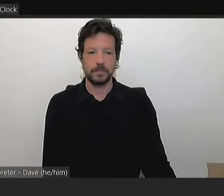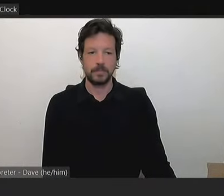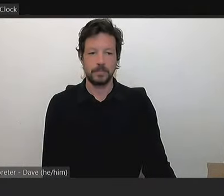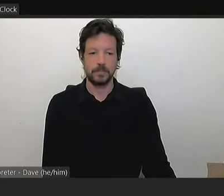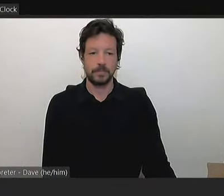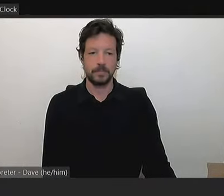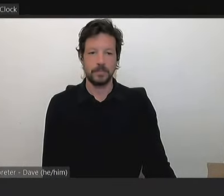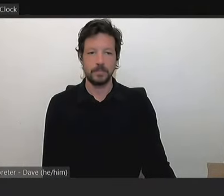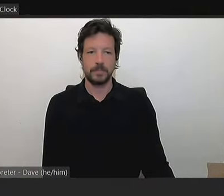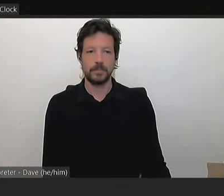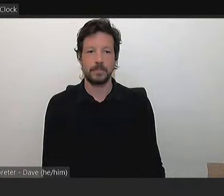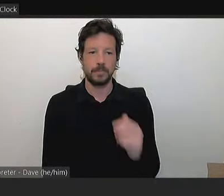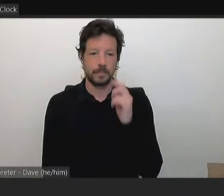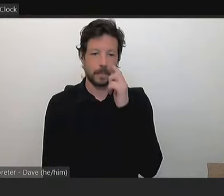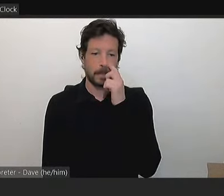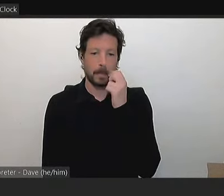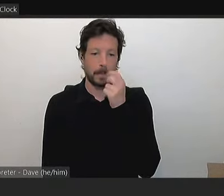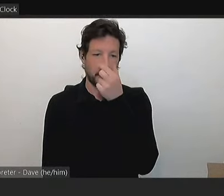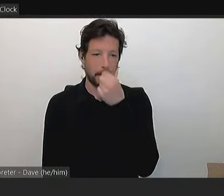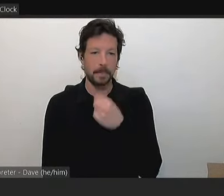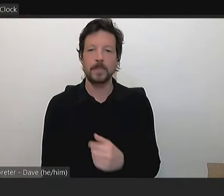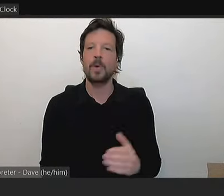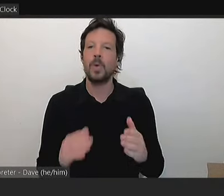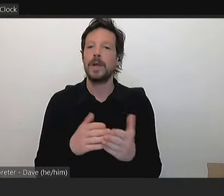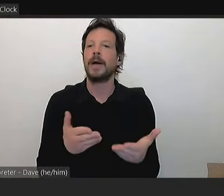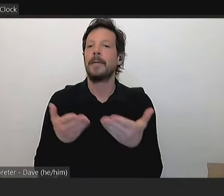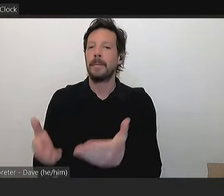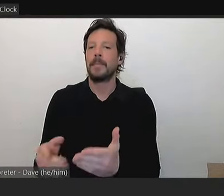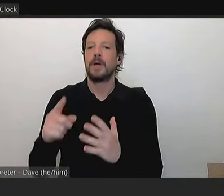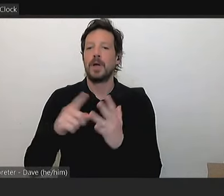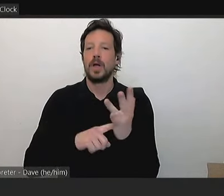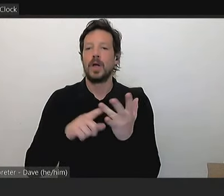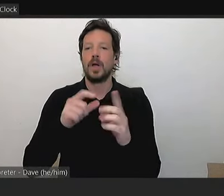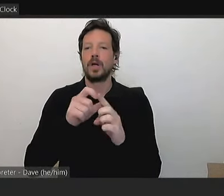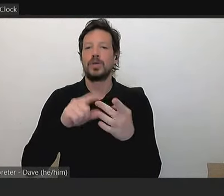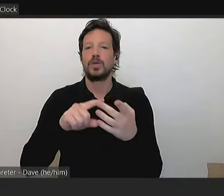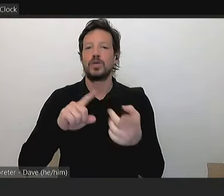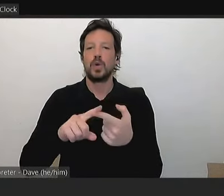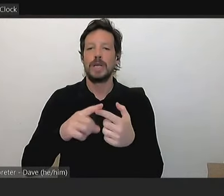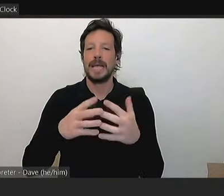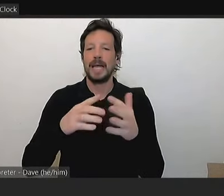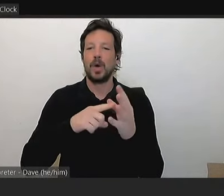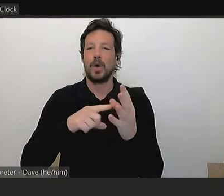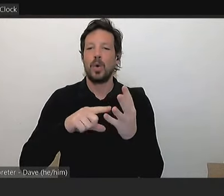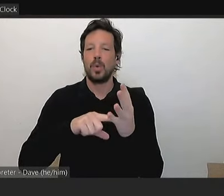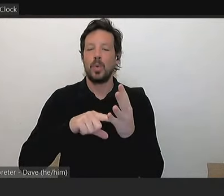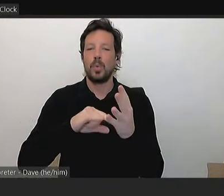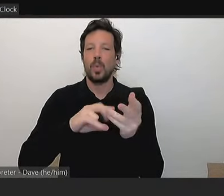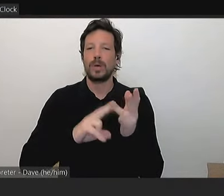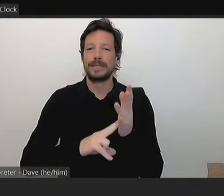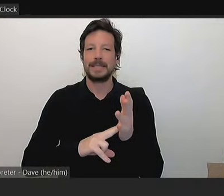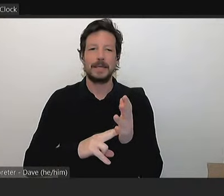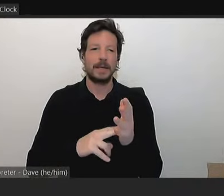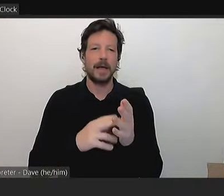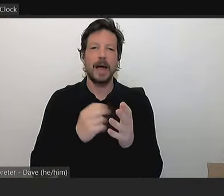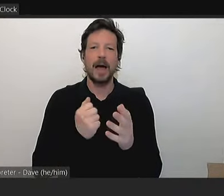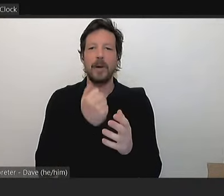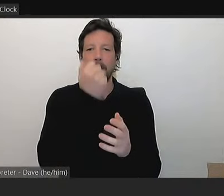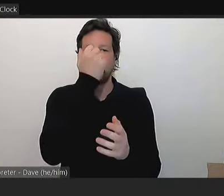I'll hand over to Jodie Watson who has a minor adjustment that she would like to announce.